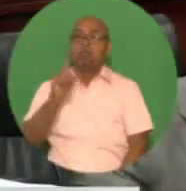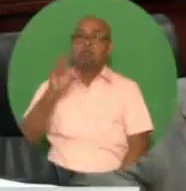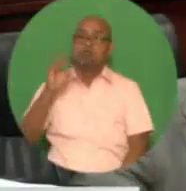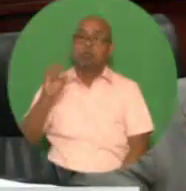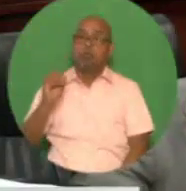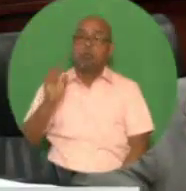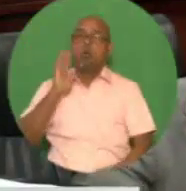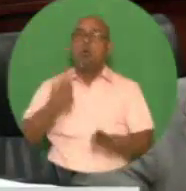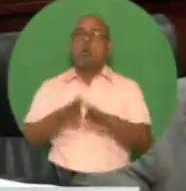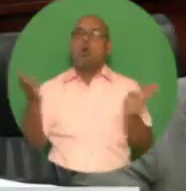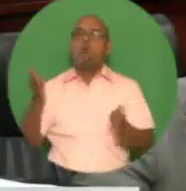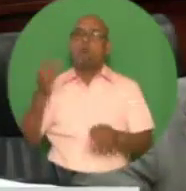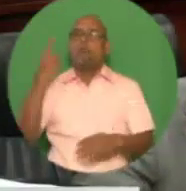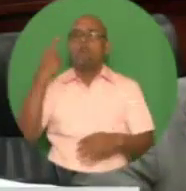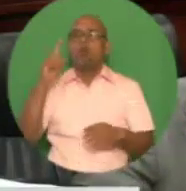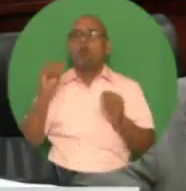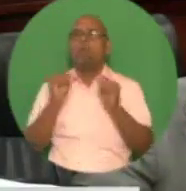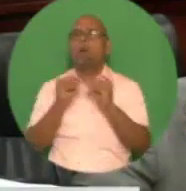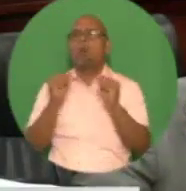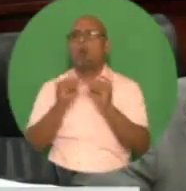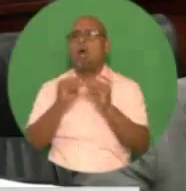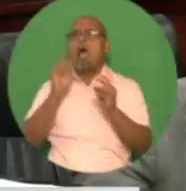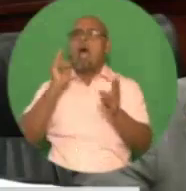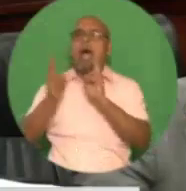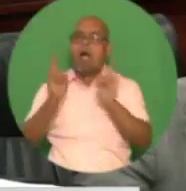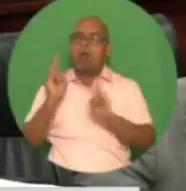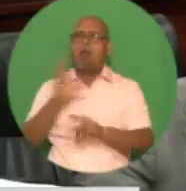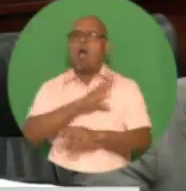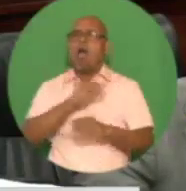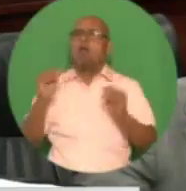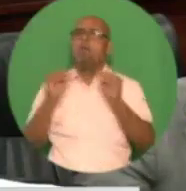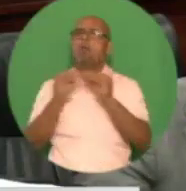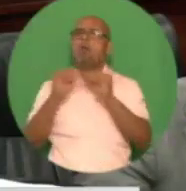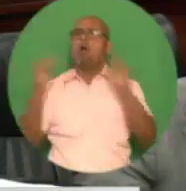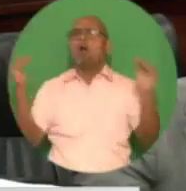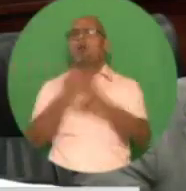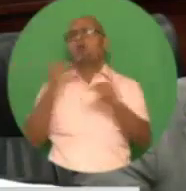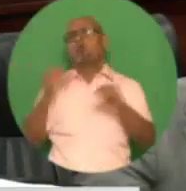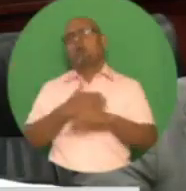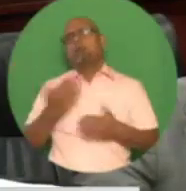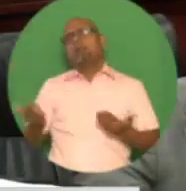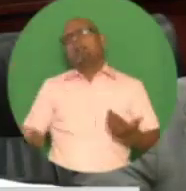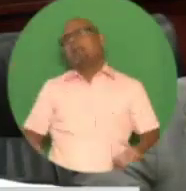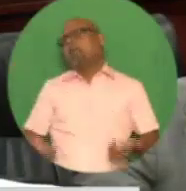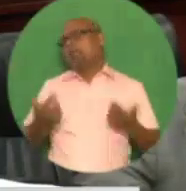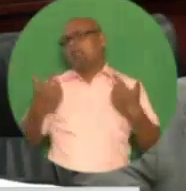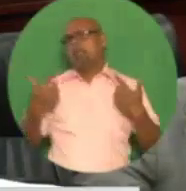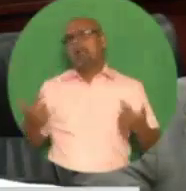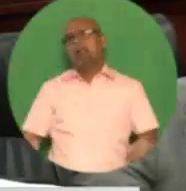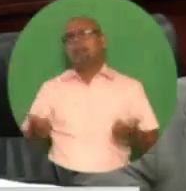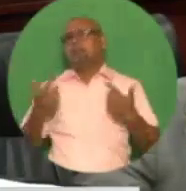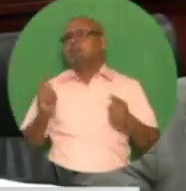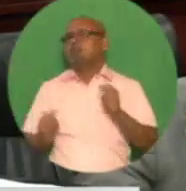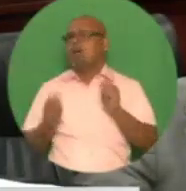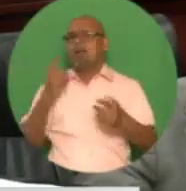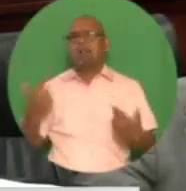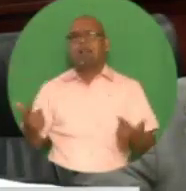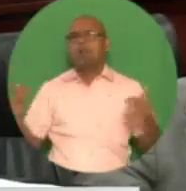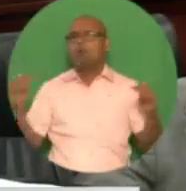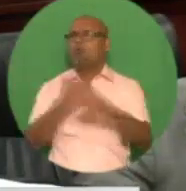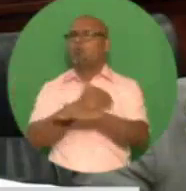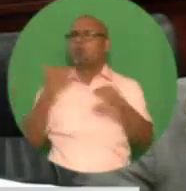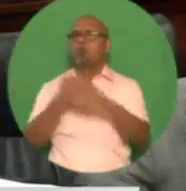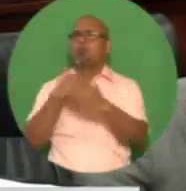roadway capacity and ensure greater connectivity between Toco and the rest of Trinidad and Tobago. Madam Speaker,